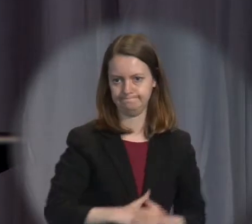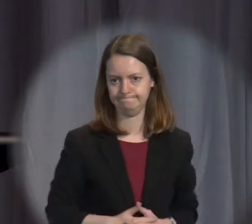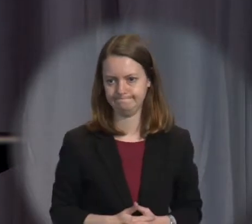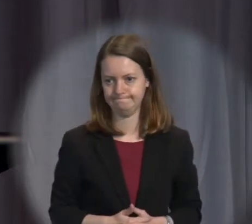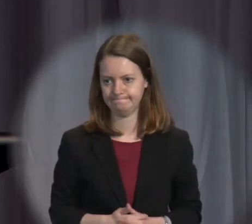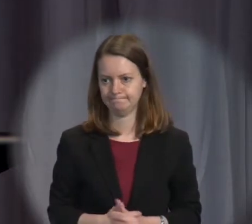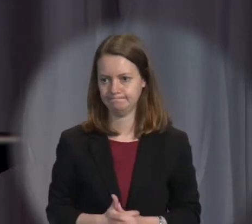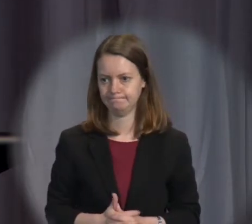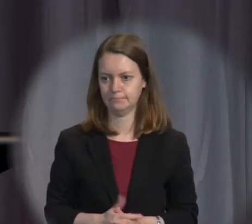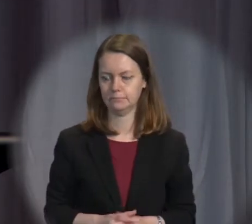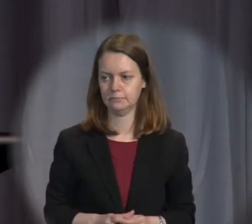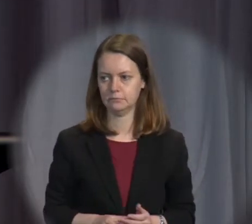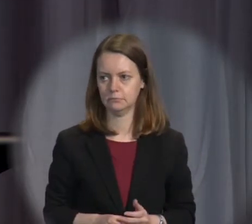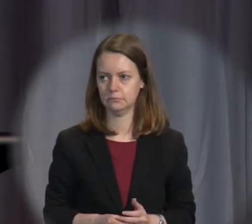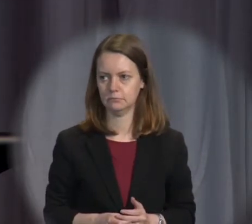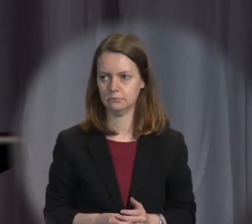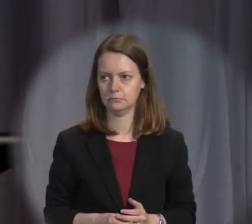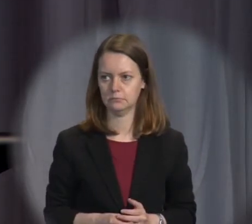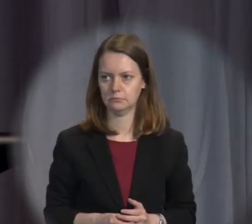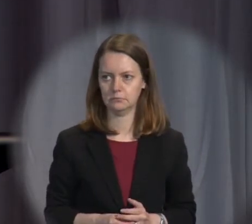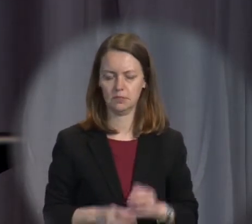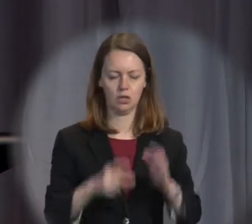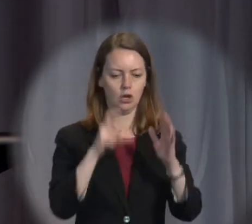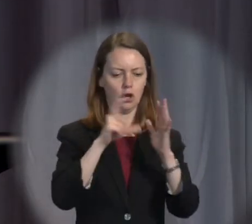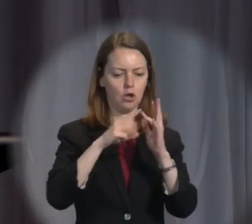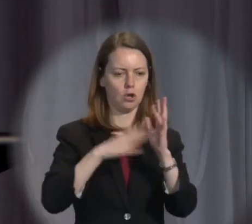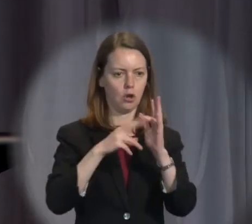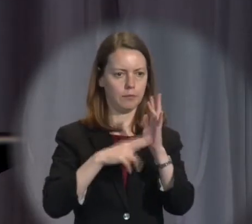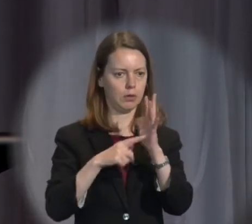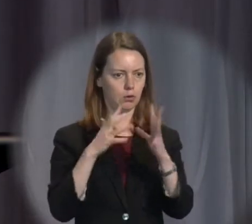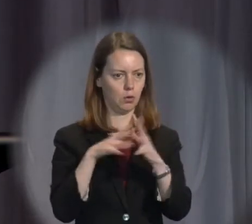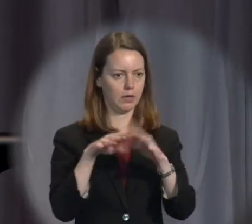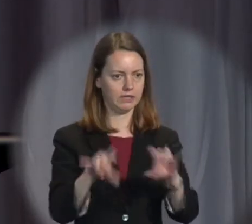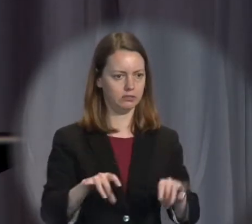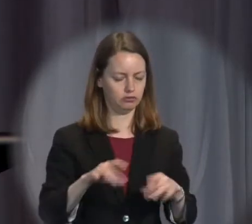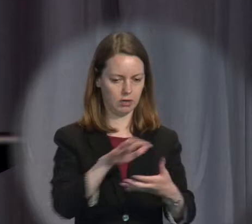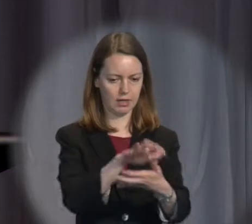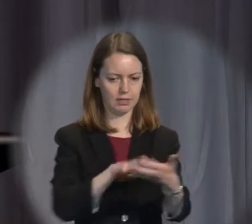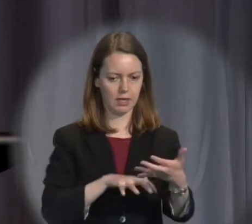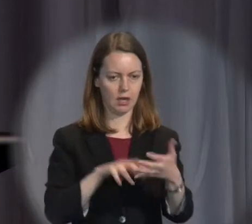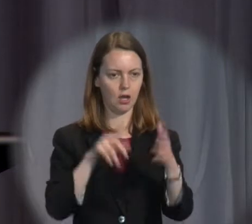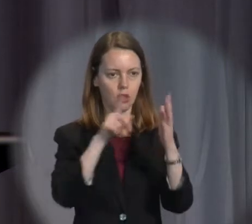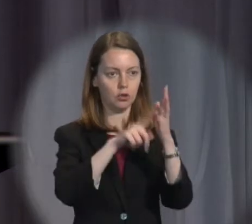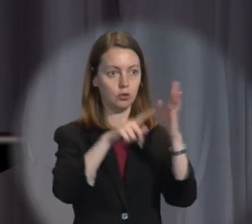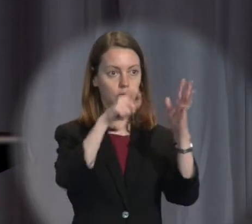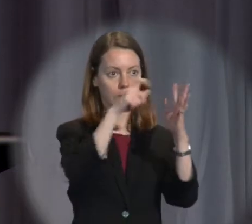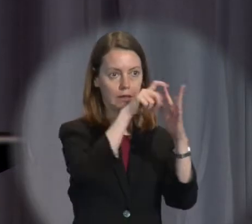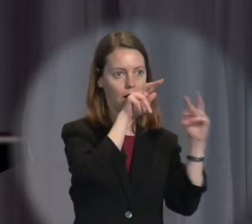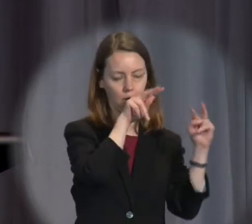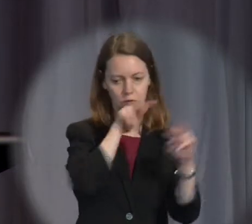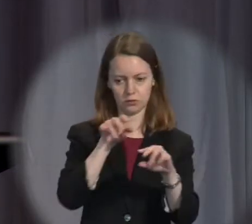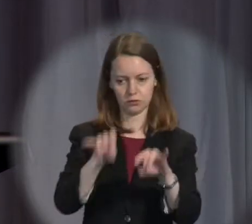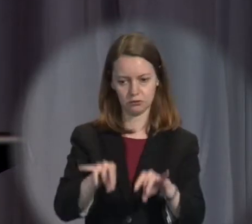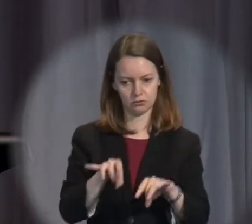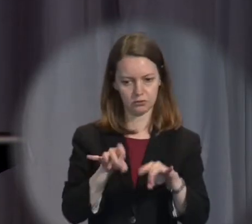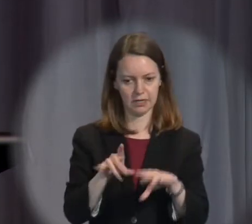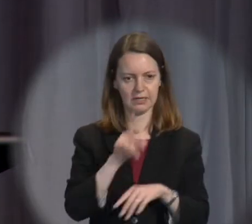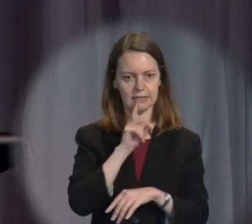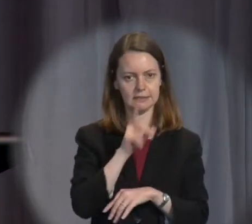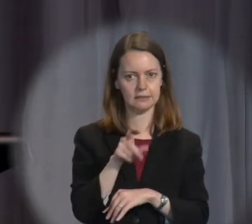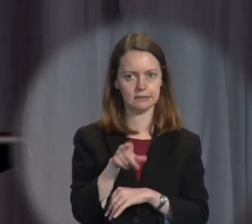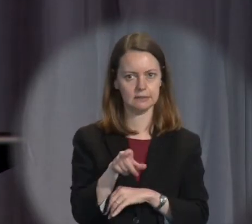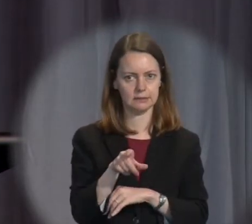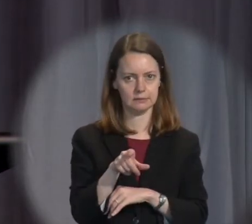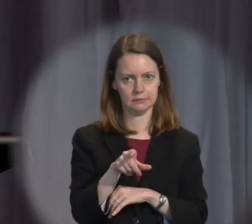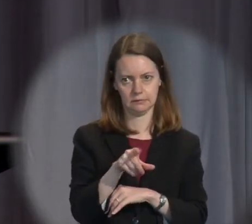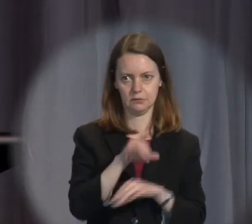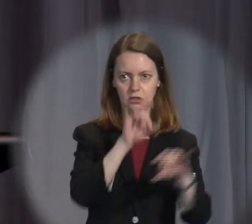It's been described, this phenomenon of common law rules, has been described by the United Kingdom's former Attorney General, the Right